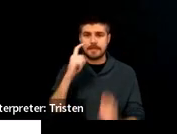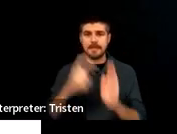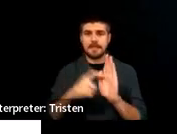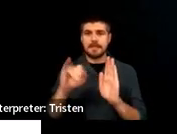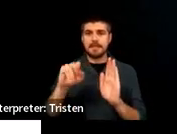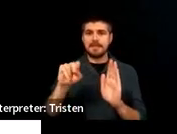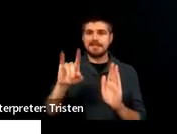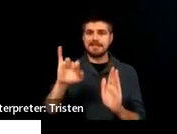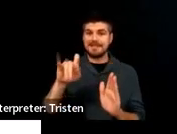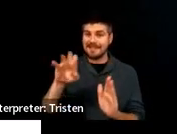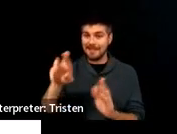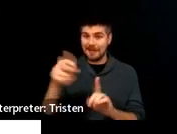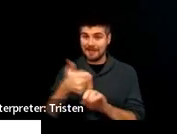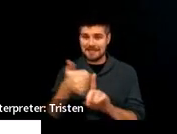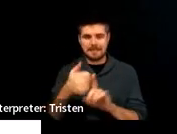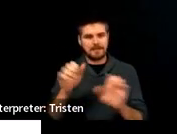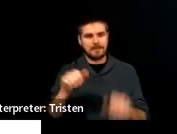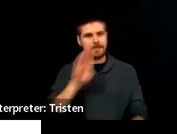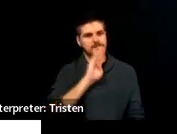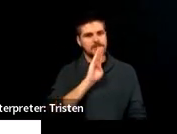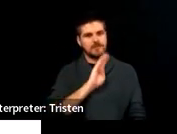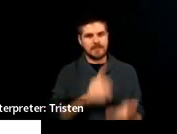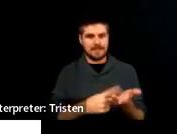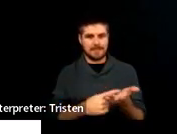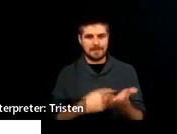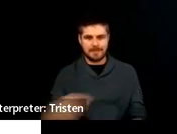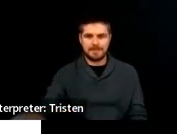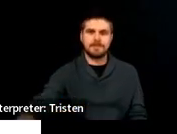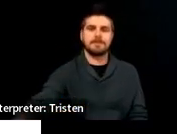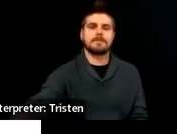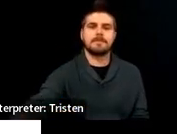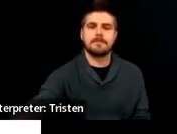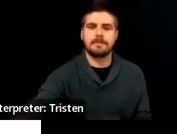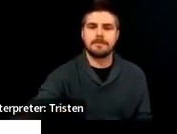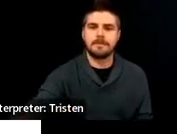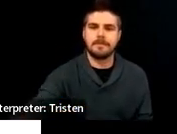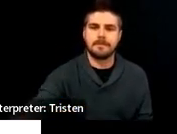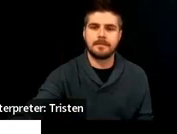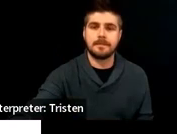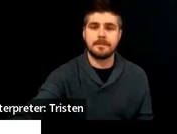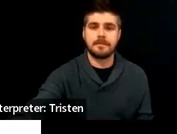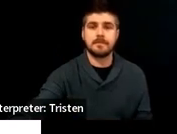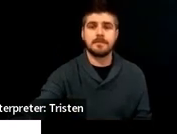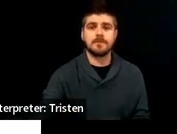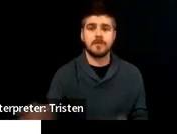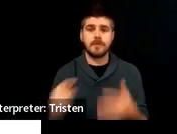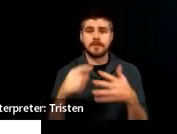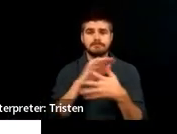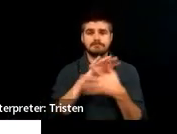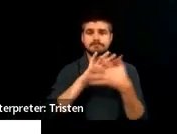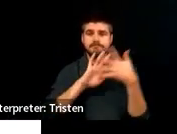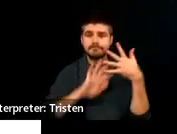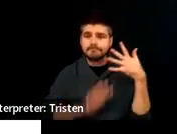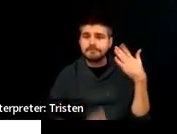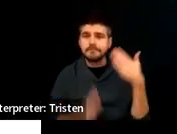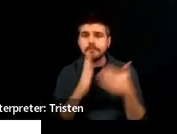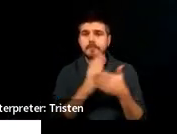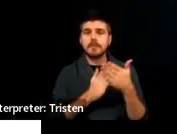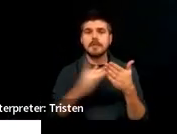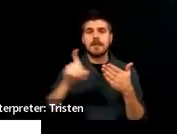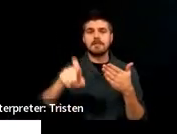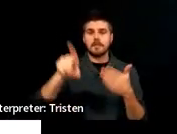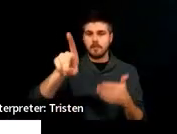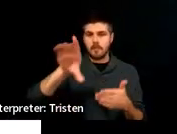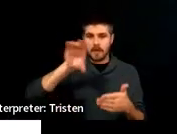frustrating sometimes. So all of these pieces of the indicator have to be 100%